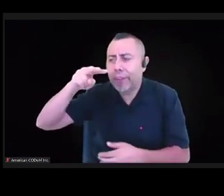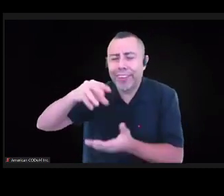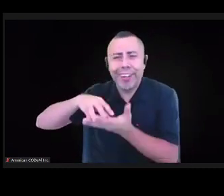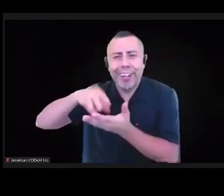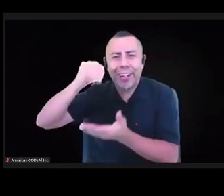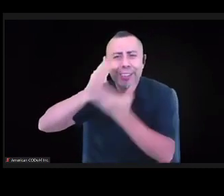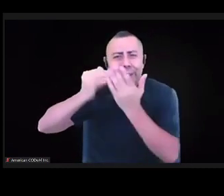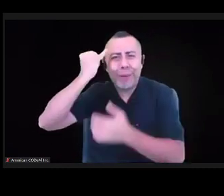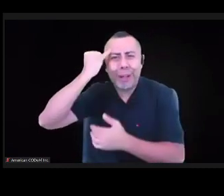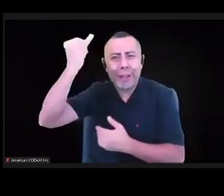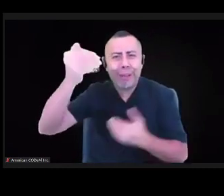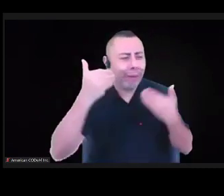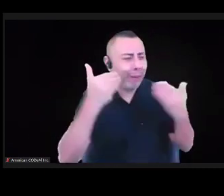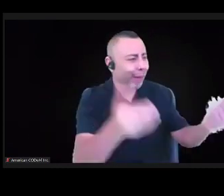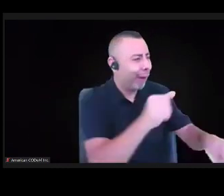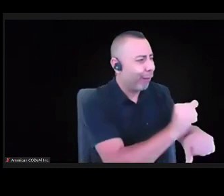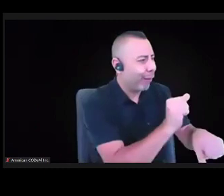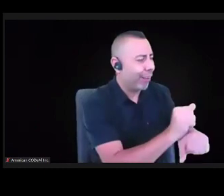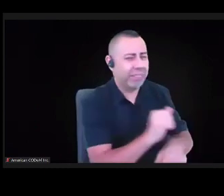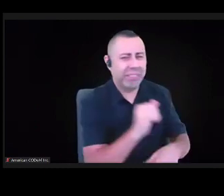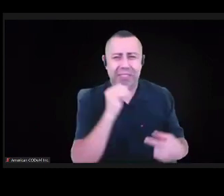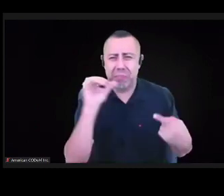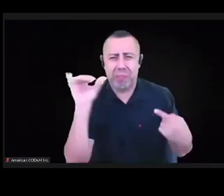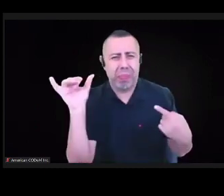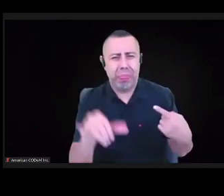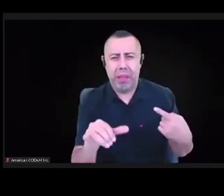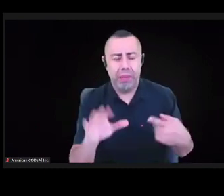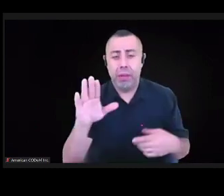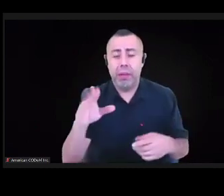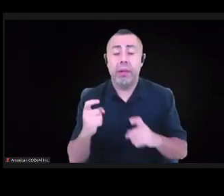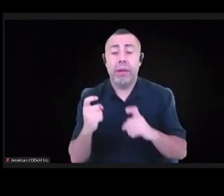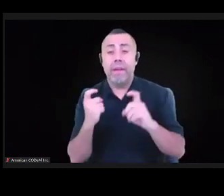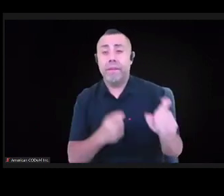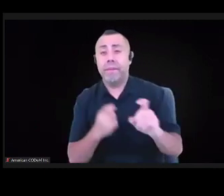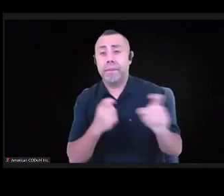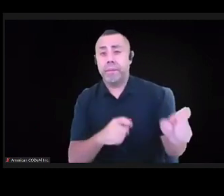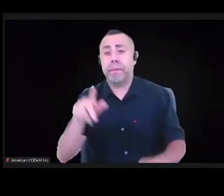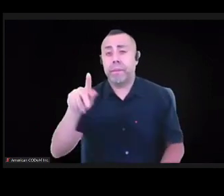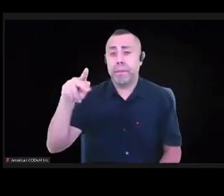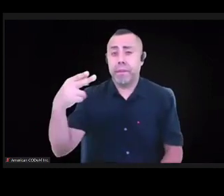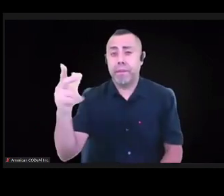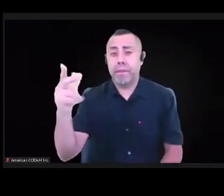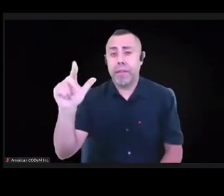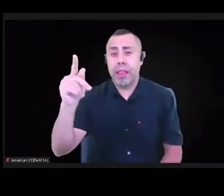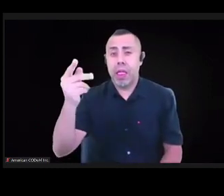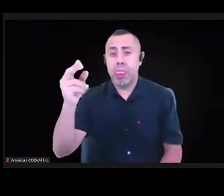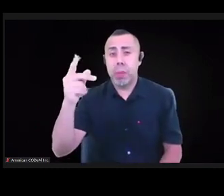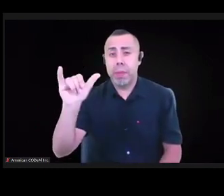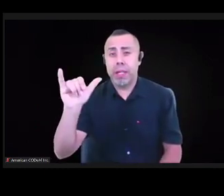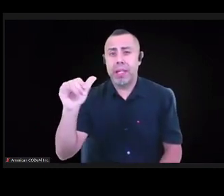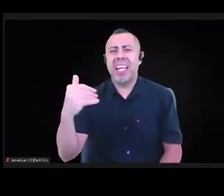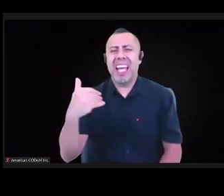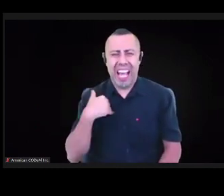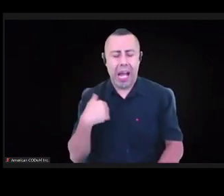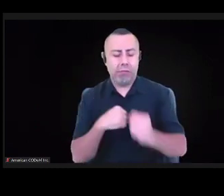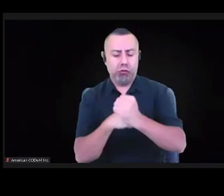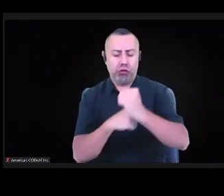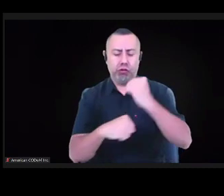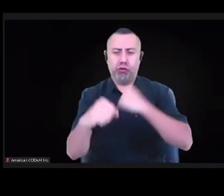truth is that philanthropy, you know, has its own structure within it, so that you have